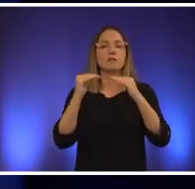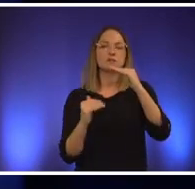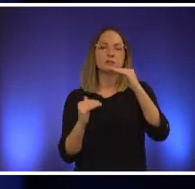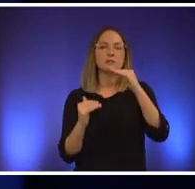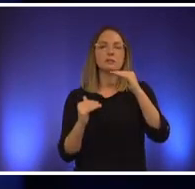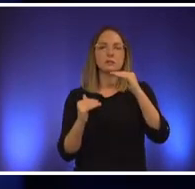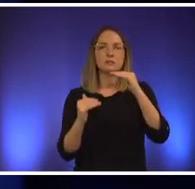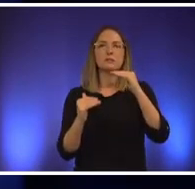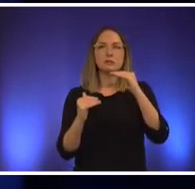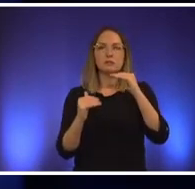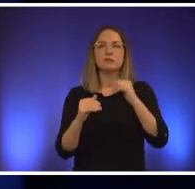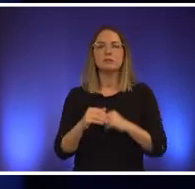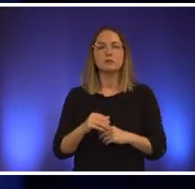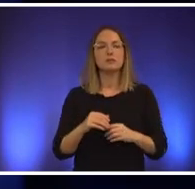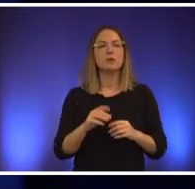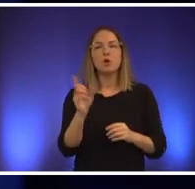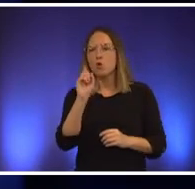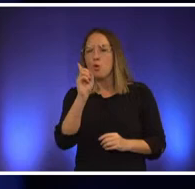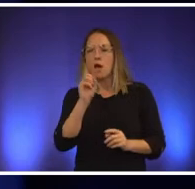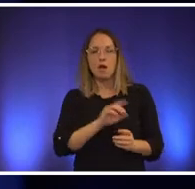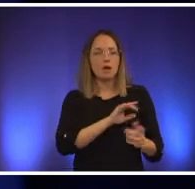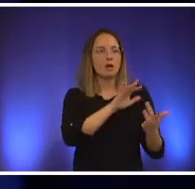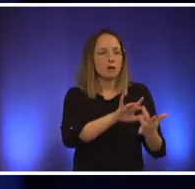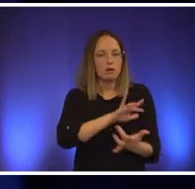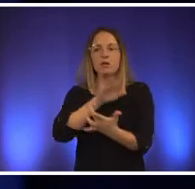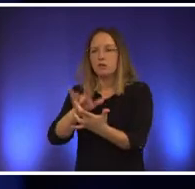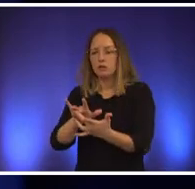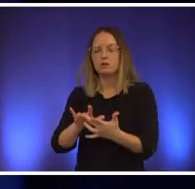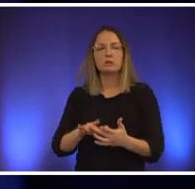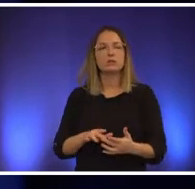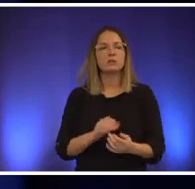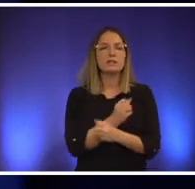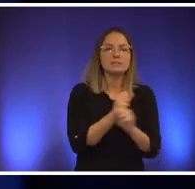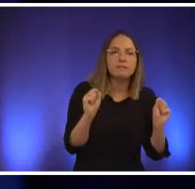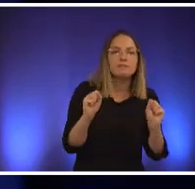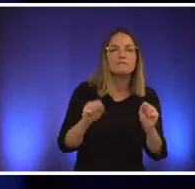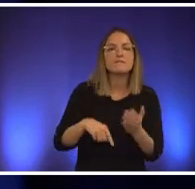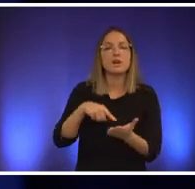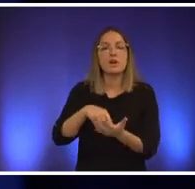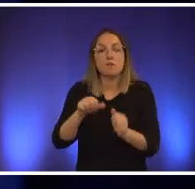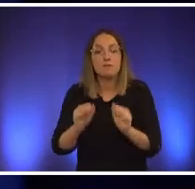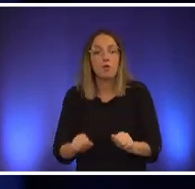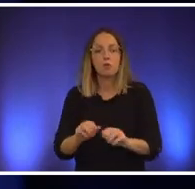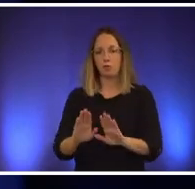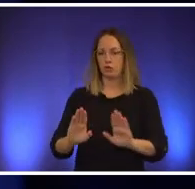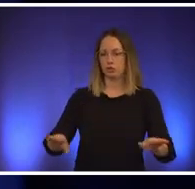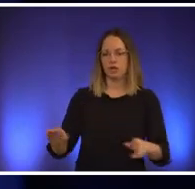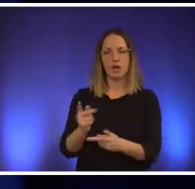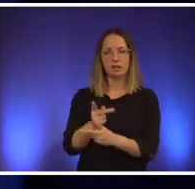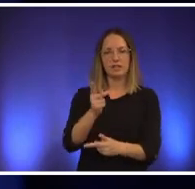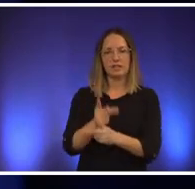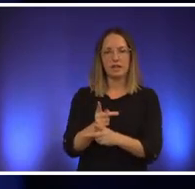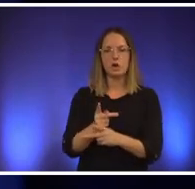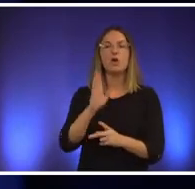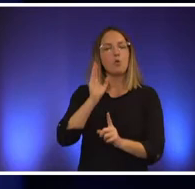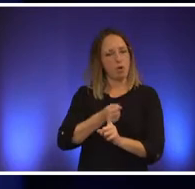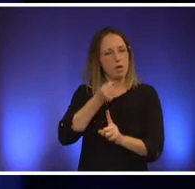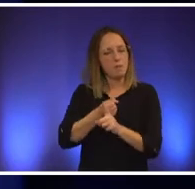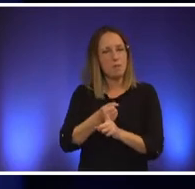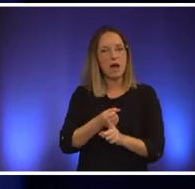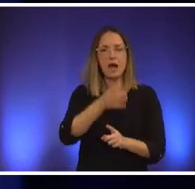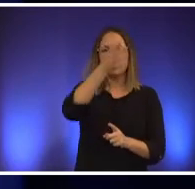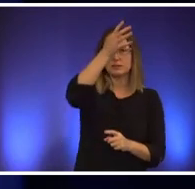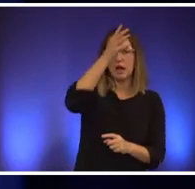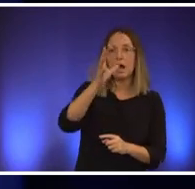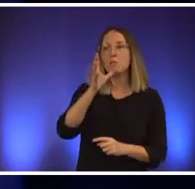can get affordable safe child care then it makes a difference on the mom or dad or many times the mom being able